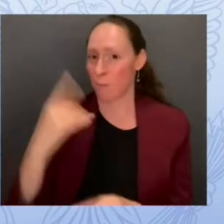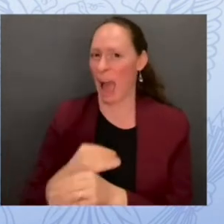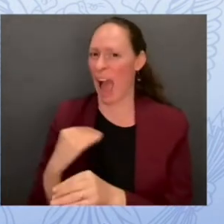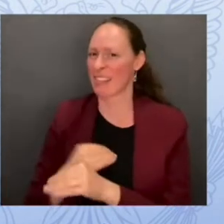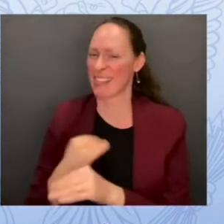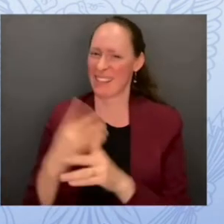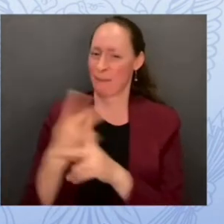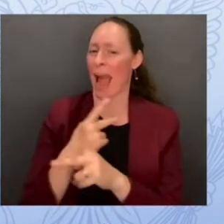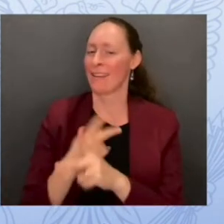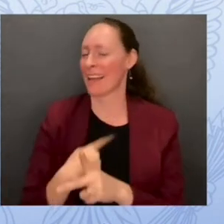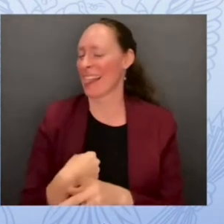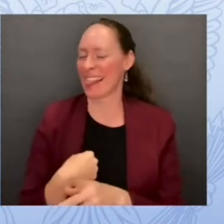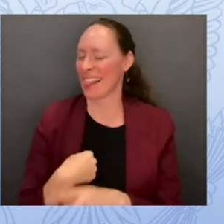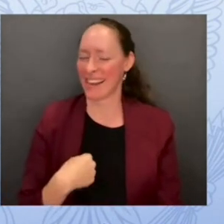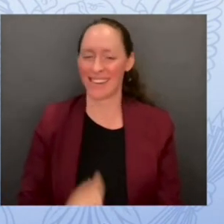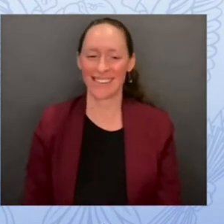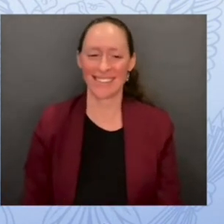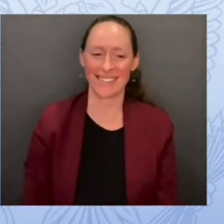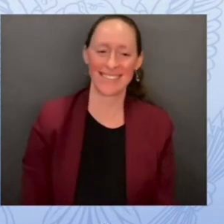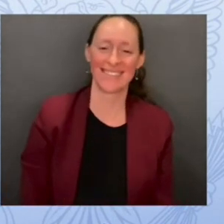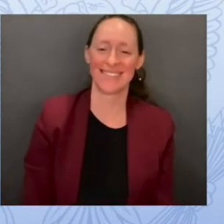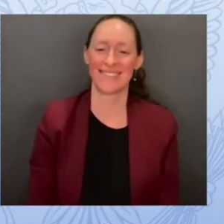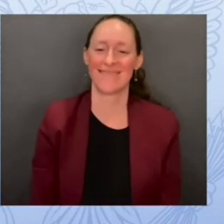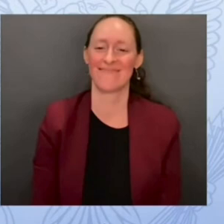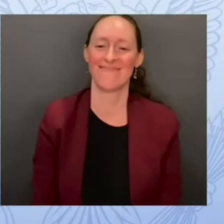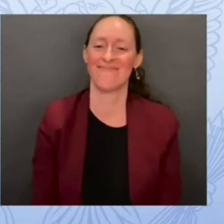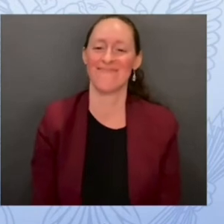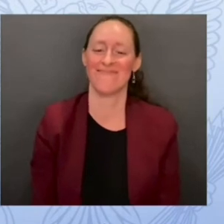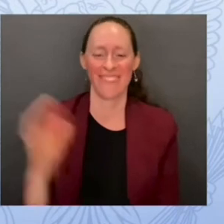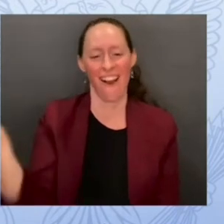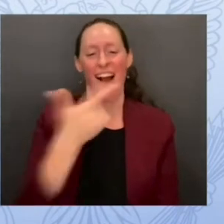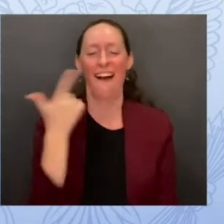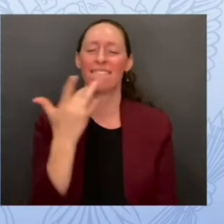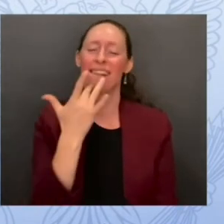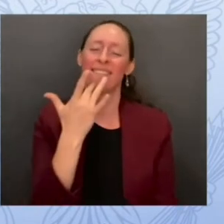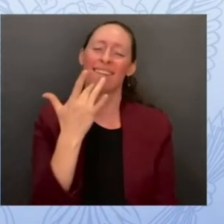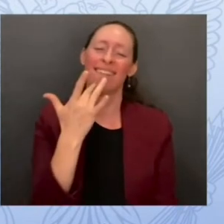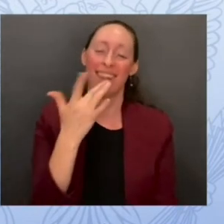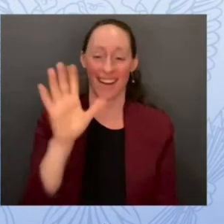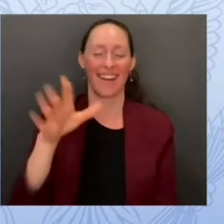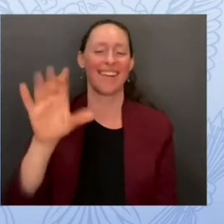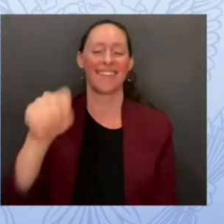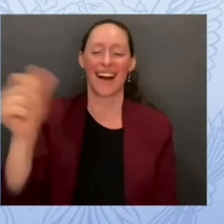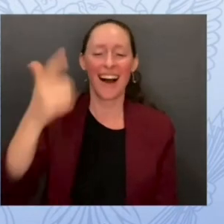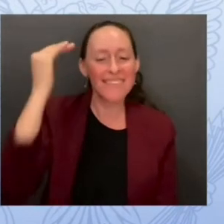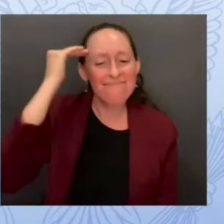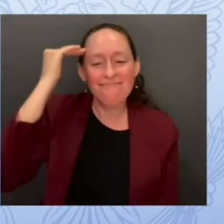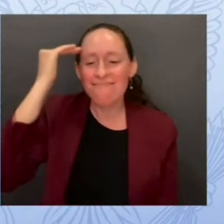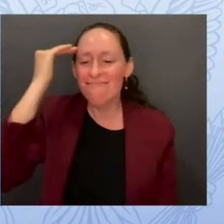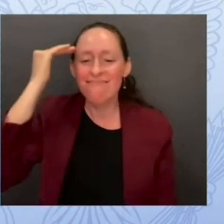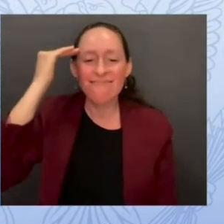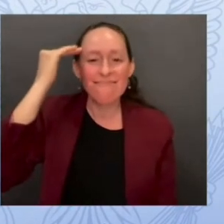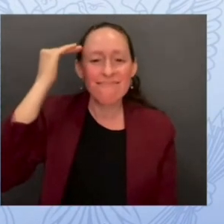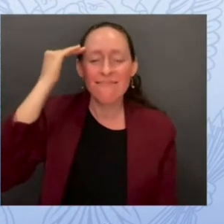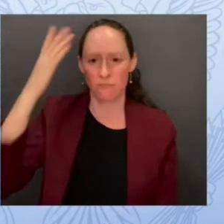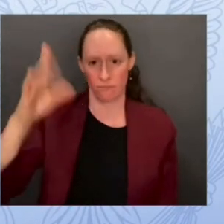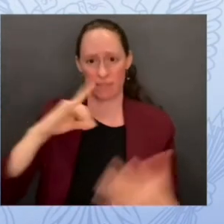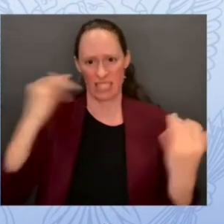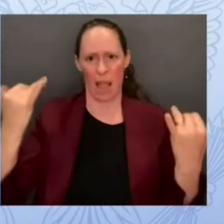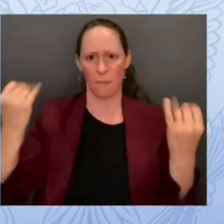All of us here today are acutely aware of how demanding it is to work in education.